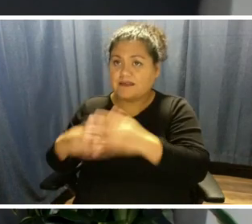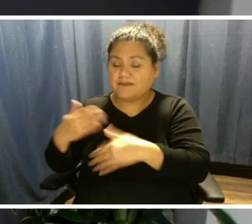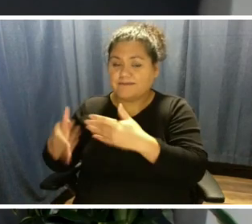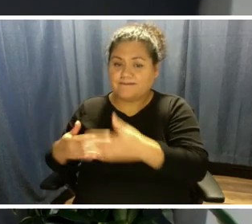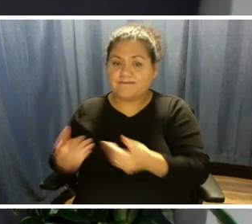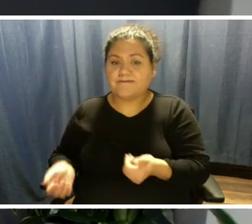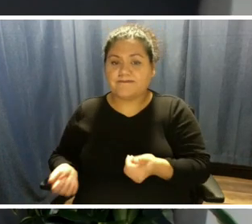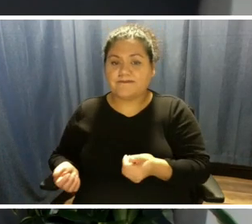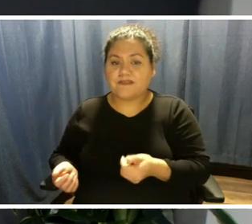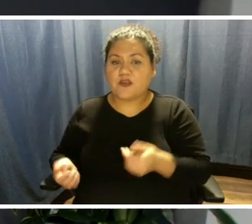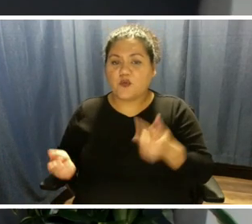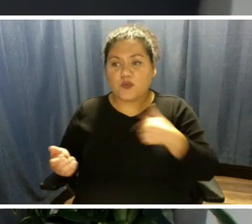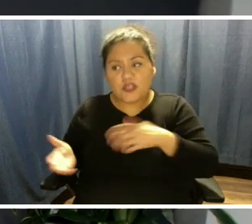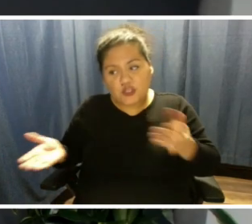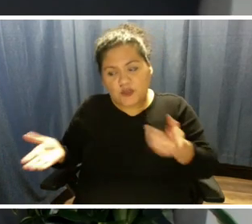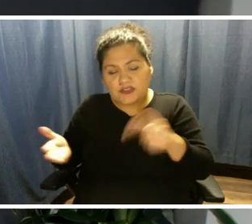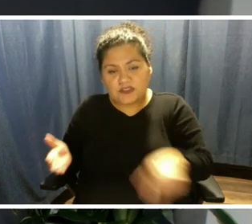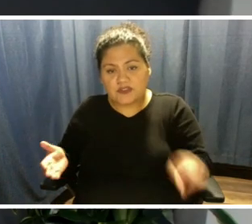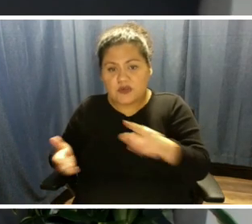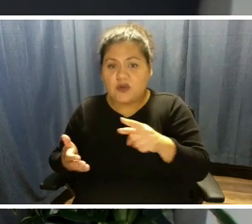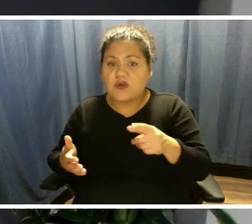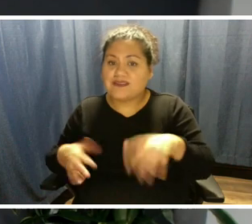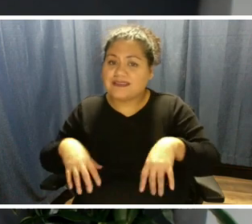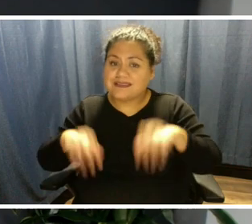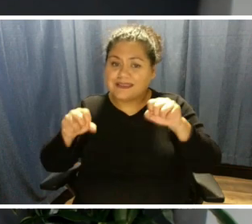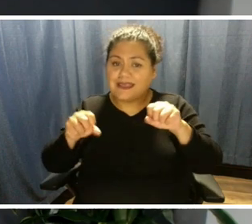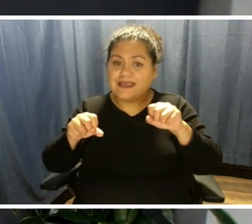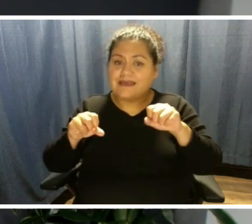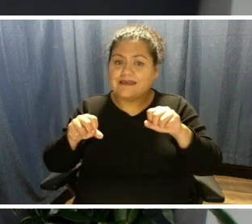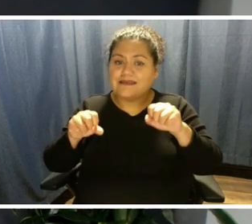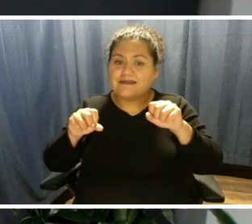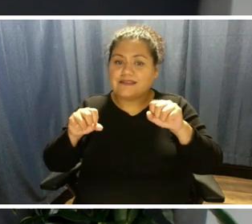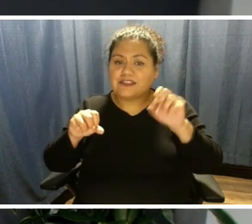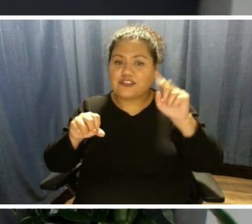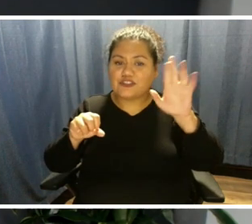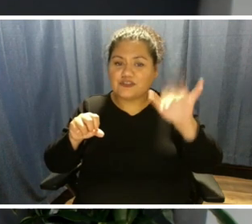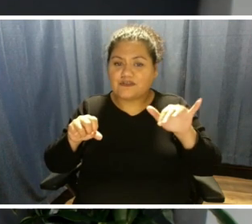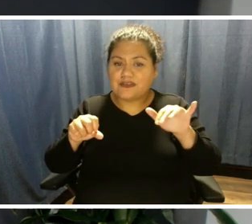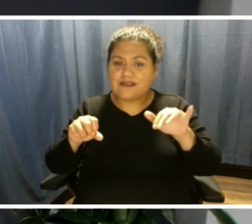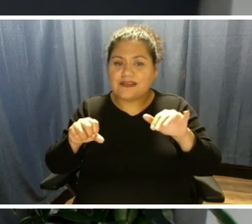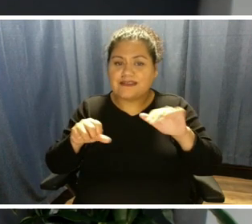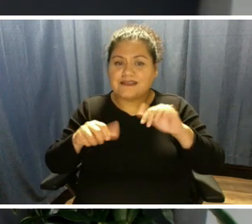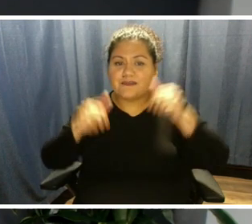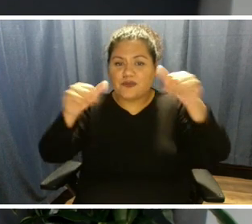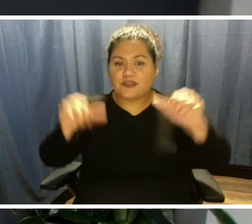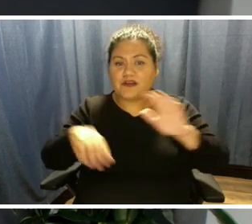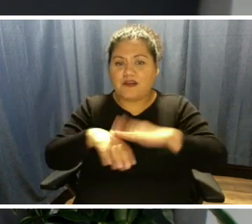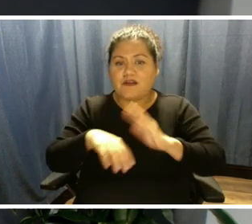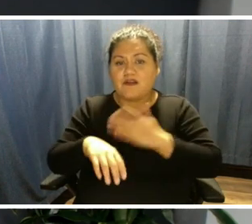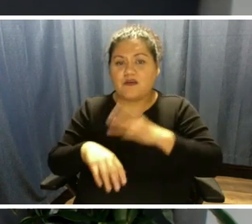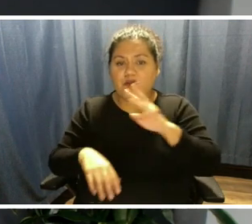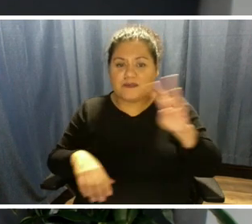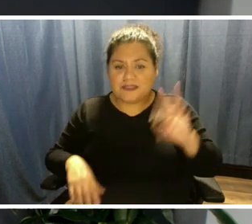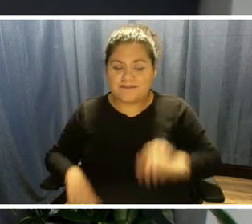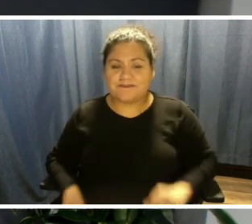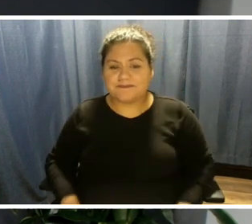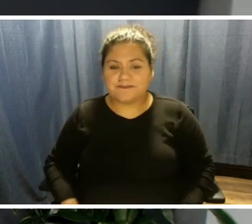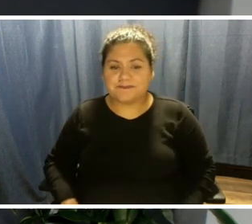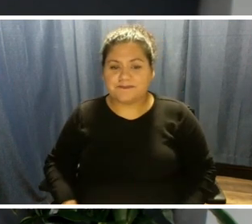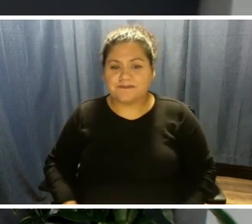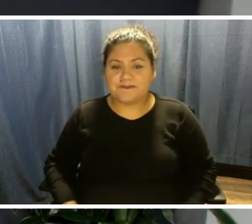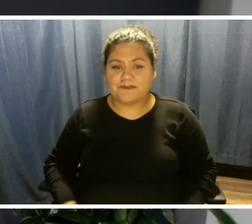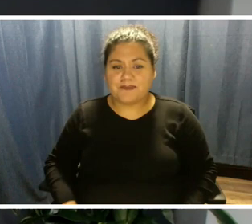encourage everybody to take that survey that is located on our on our website. We do have